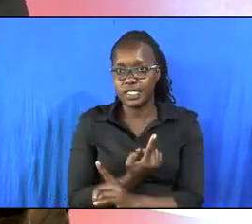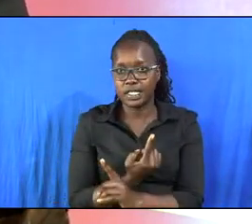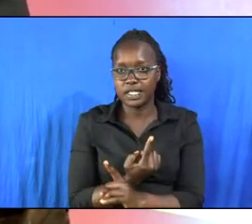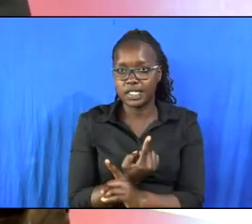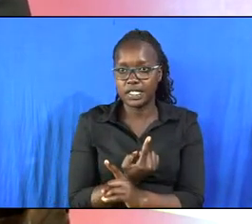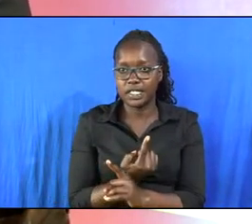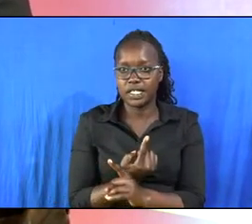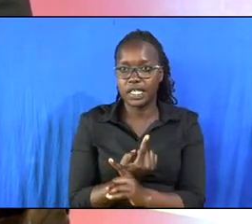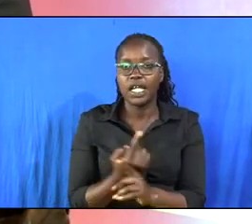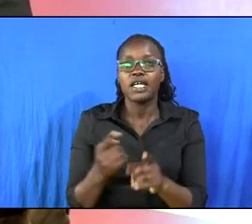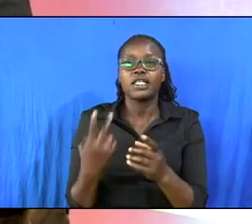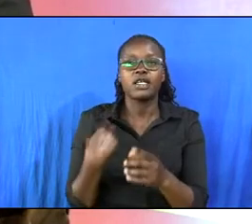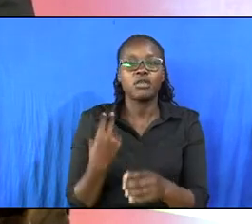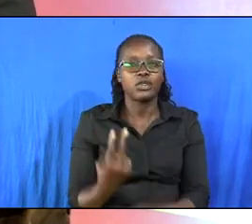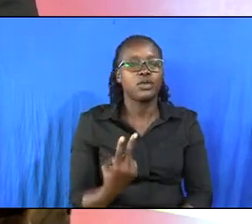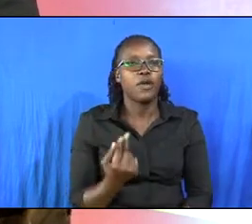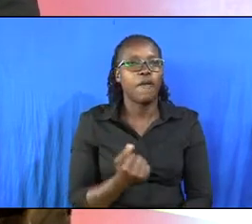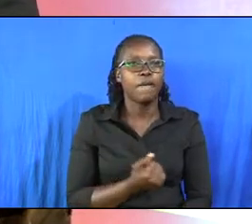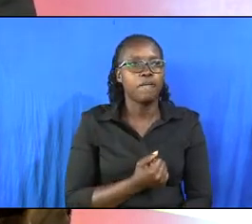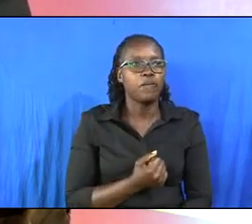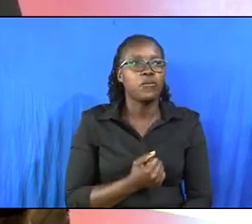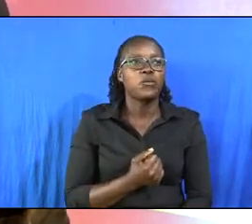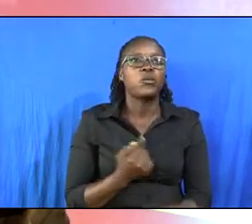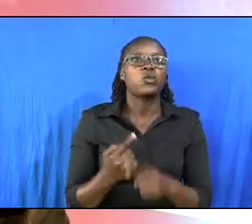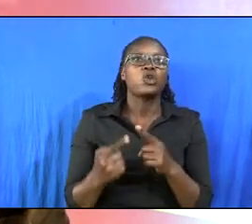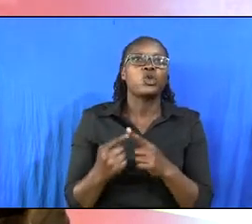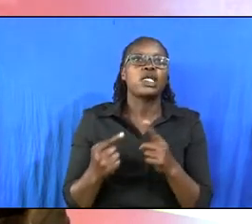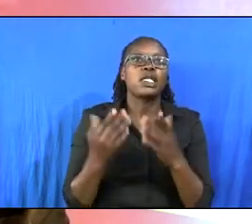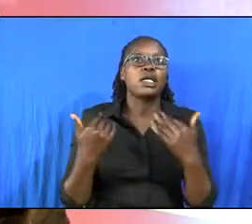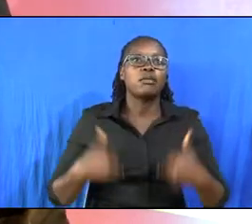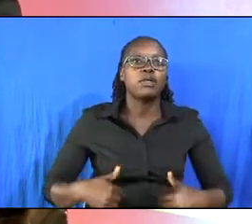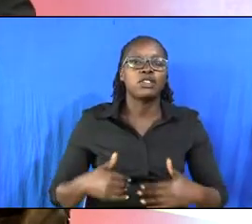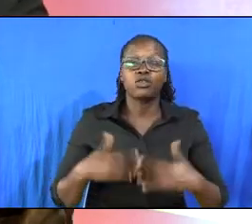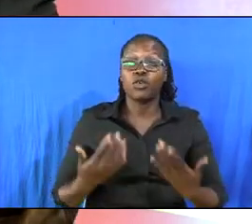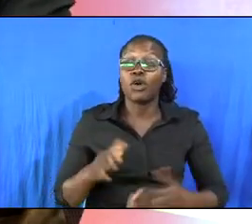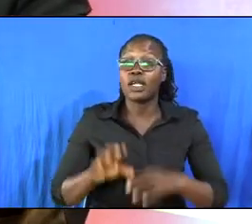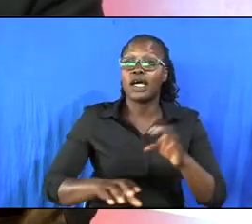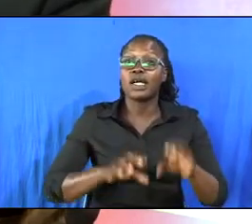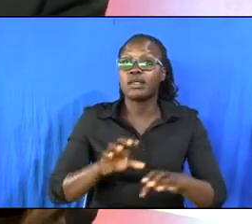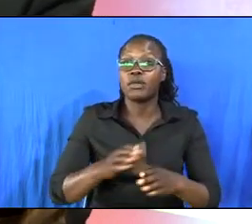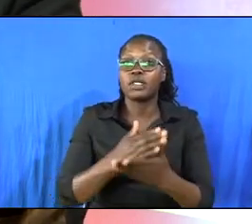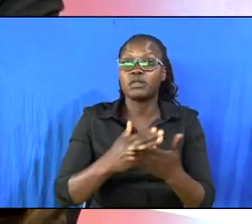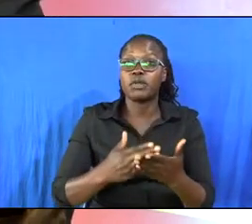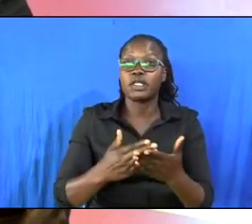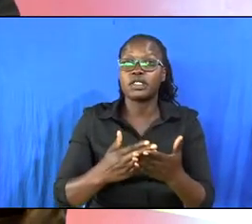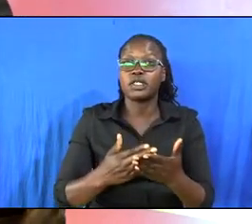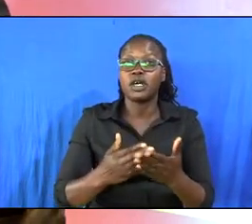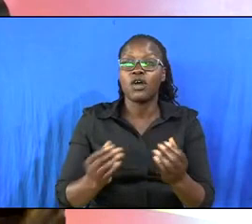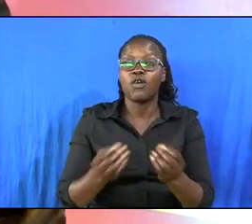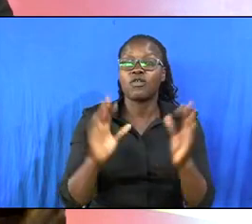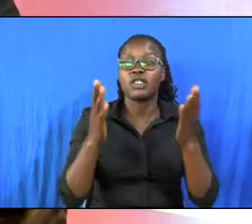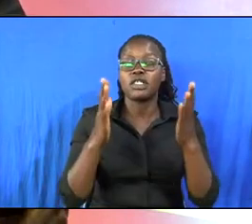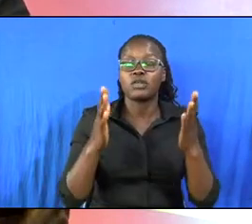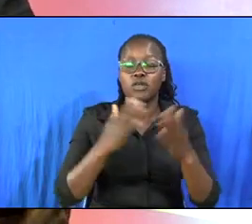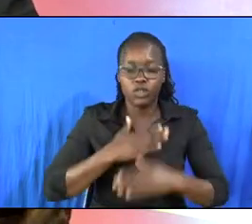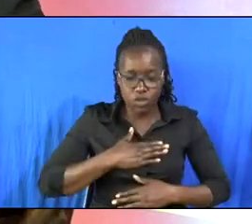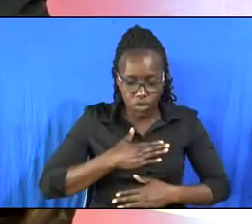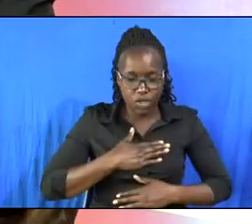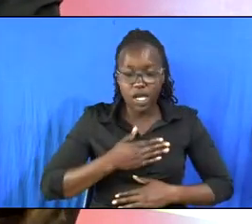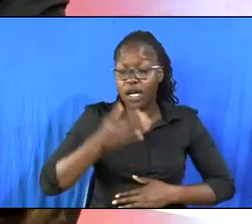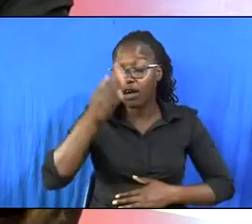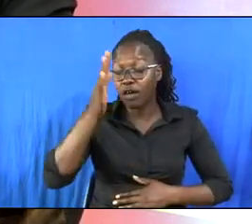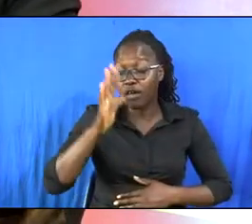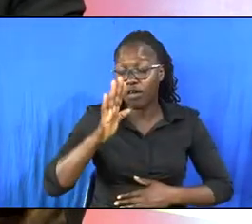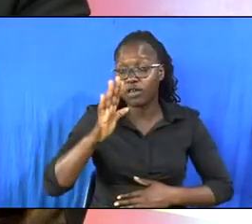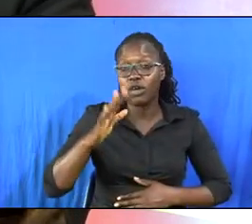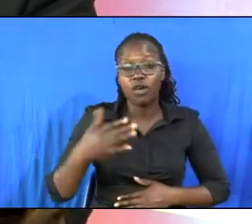two to kill a person or animal is part of a ceremony to honor a